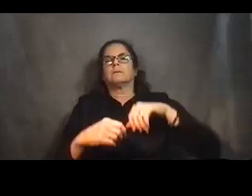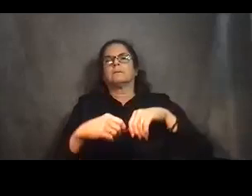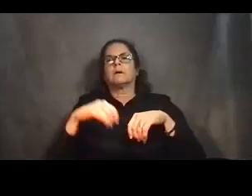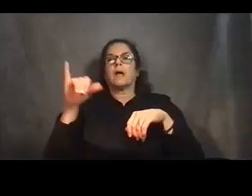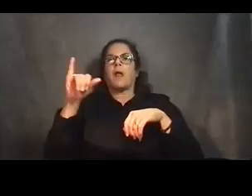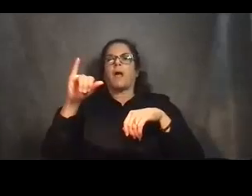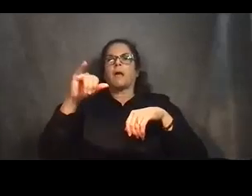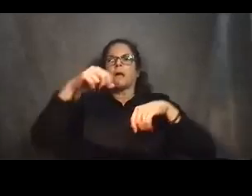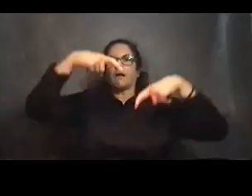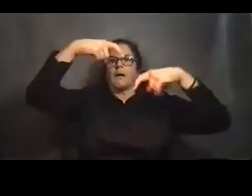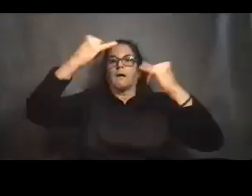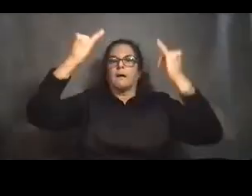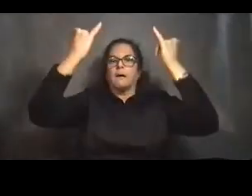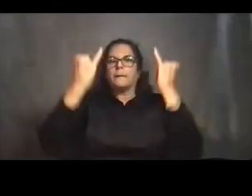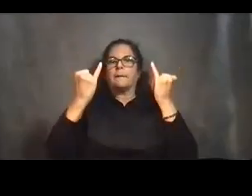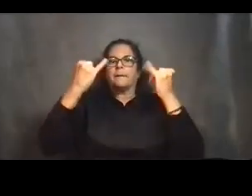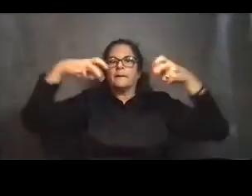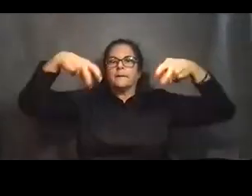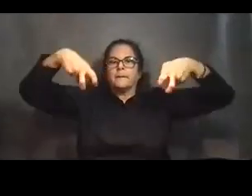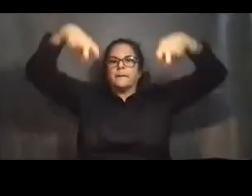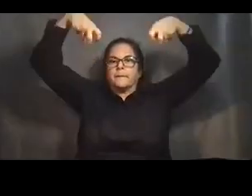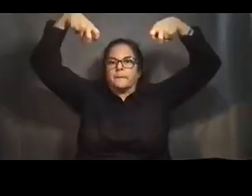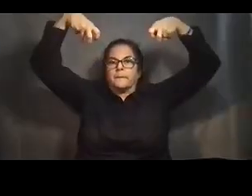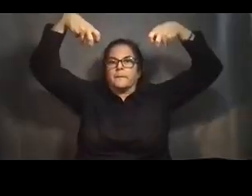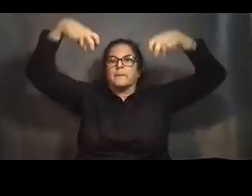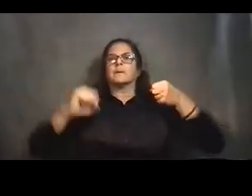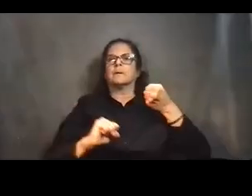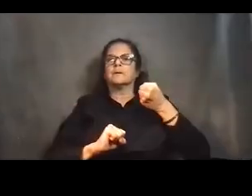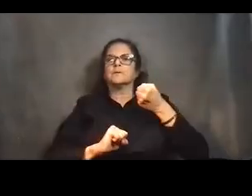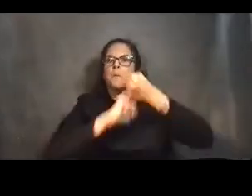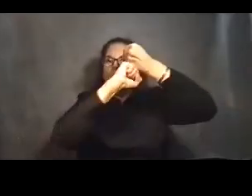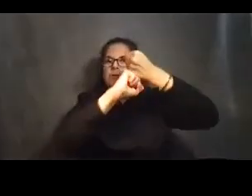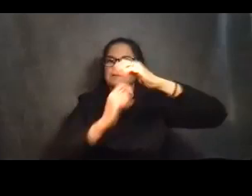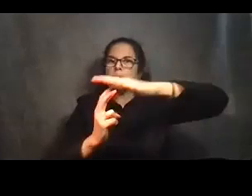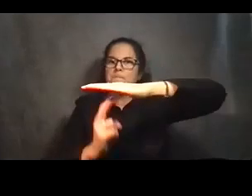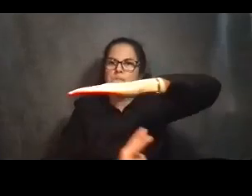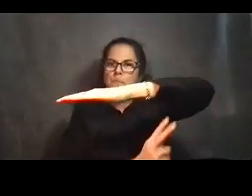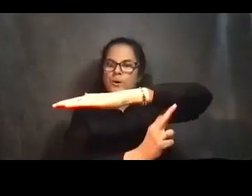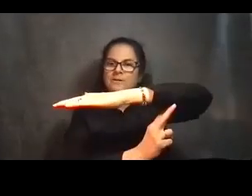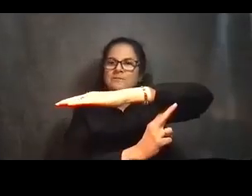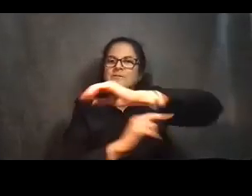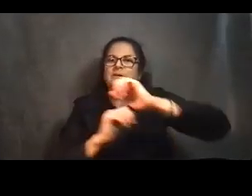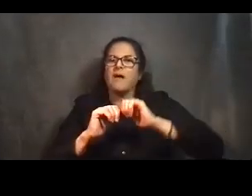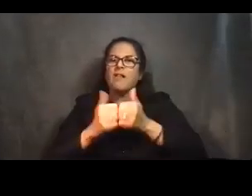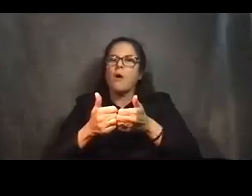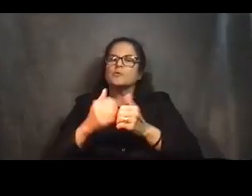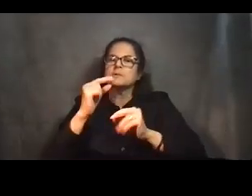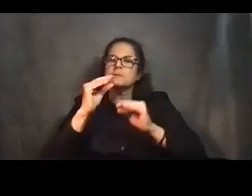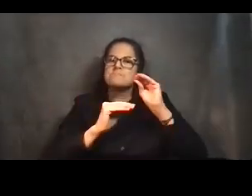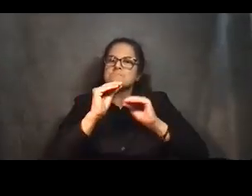bridge. You won't be able to see those, but that's what structurally supports the bridge and allows for future maintenance to occur inside of the